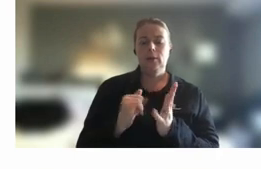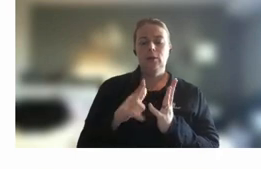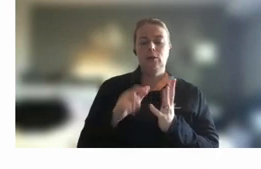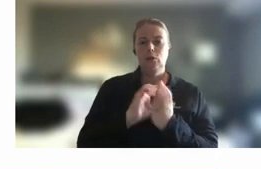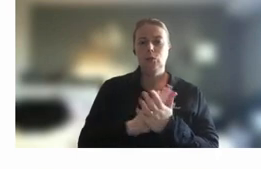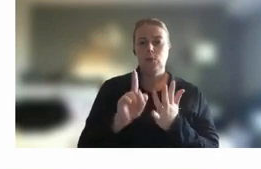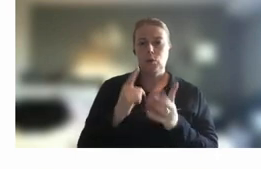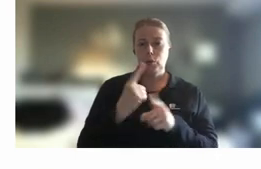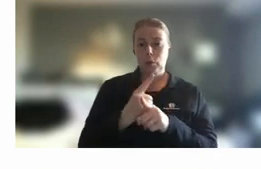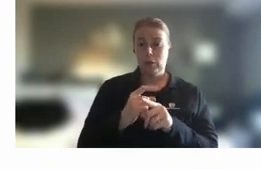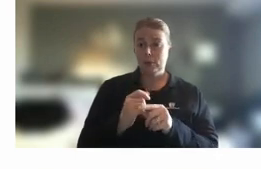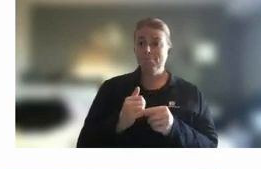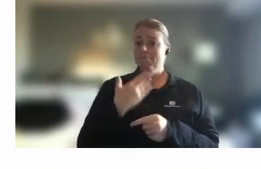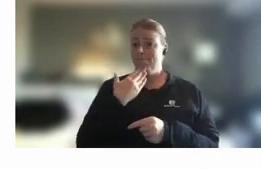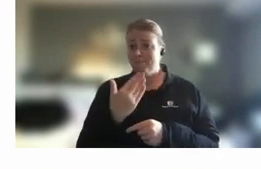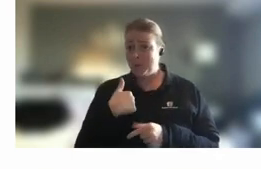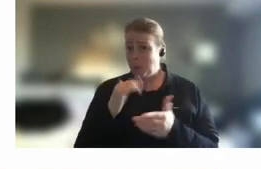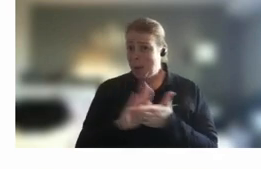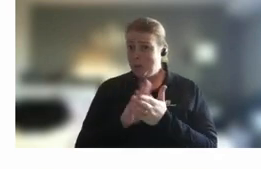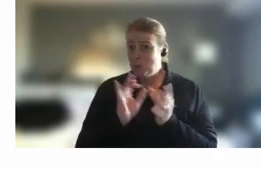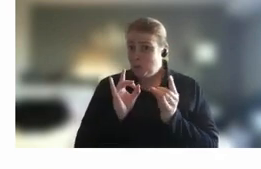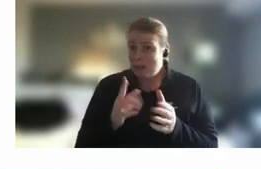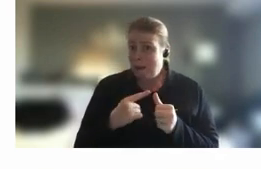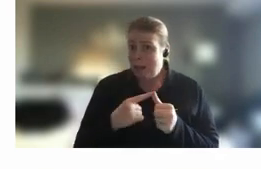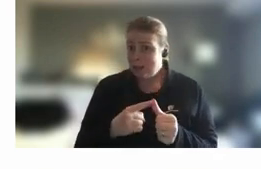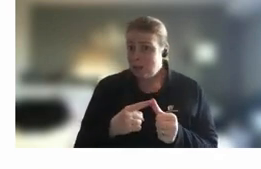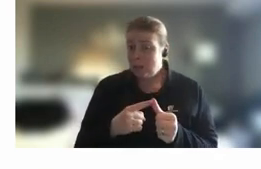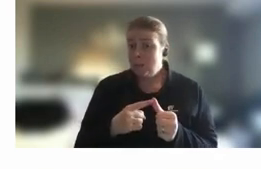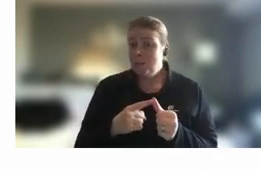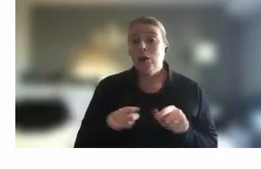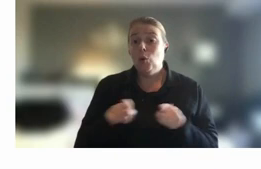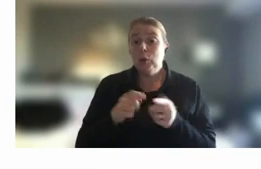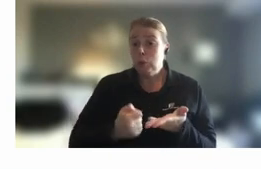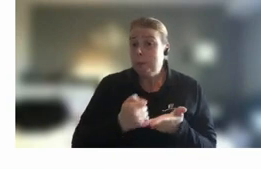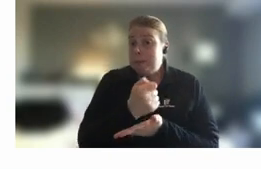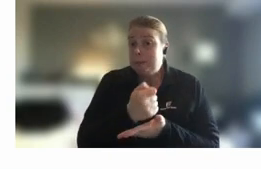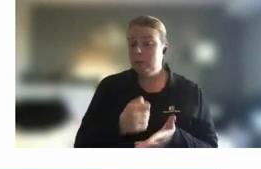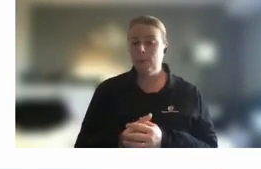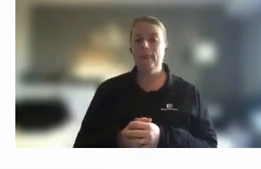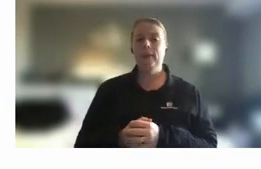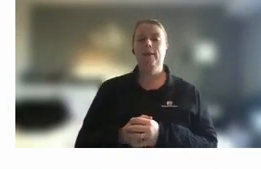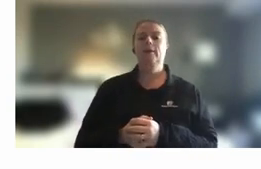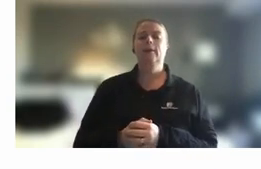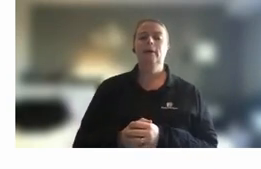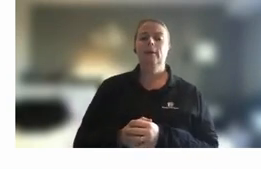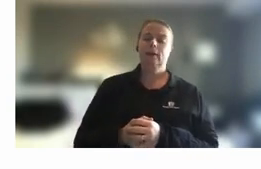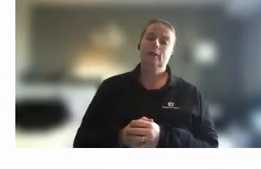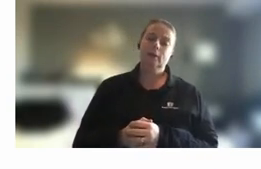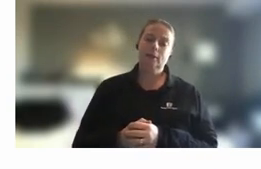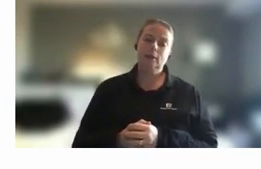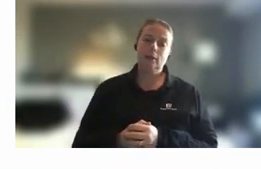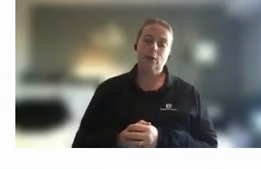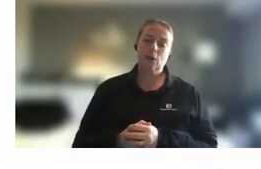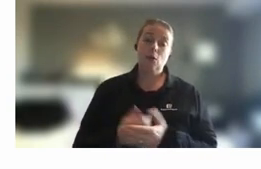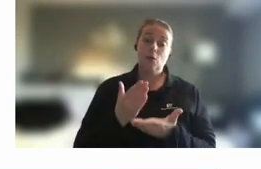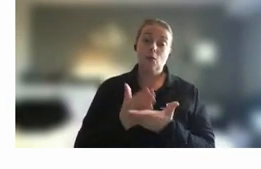start an answer on this uh but then also refer it on a little bit the start of the answer is of course the proposition